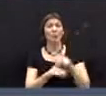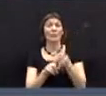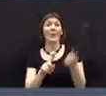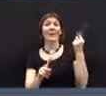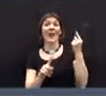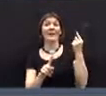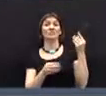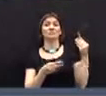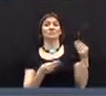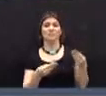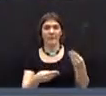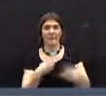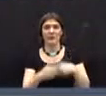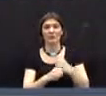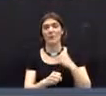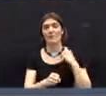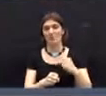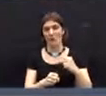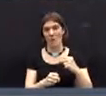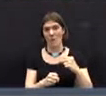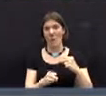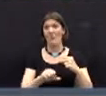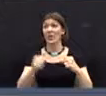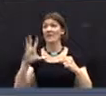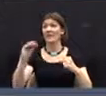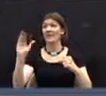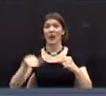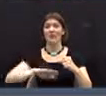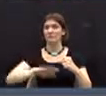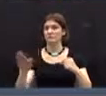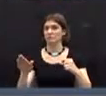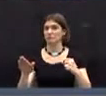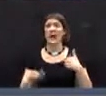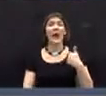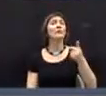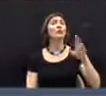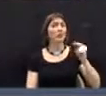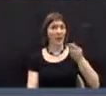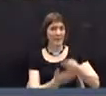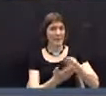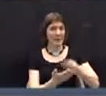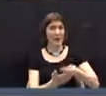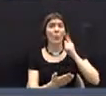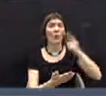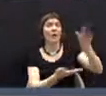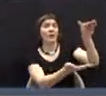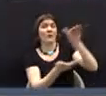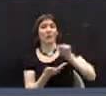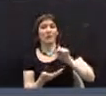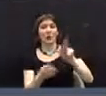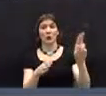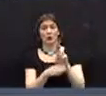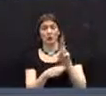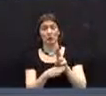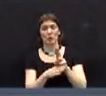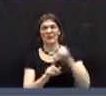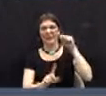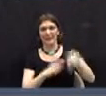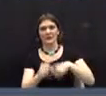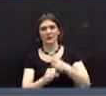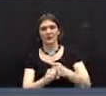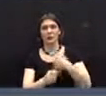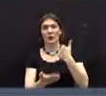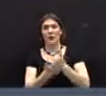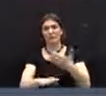from last year in sidewalk improvement funds and that there's grant money available that we hope to be spent this